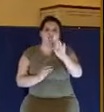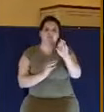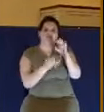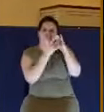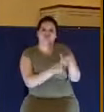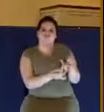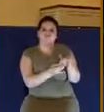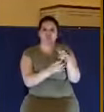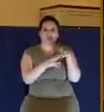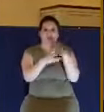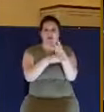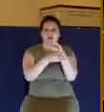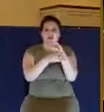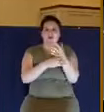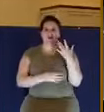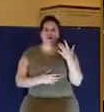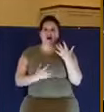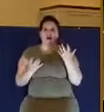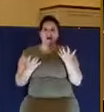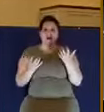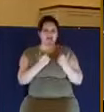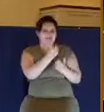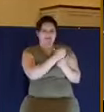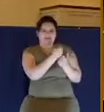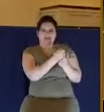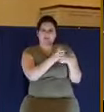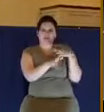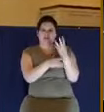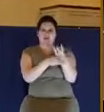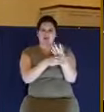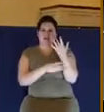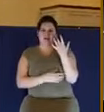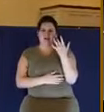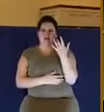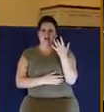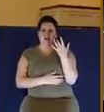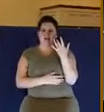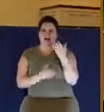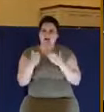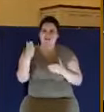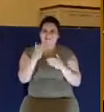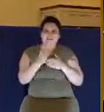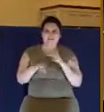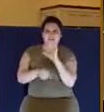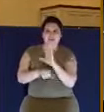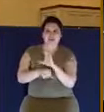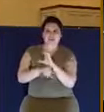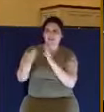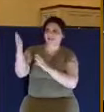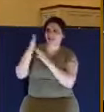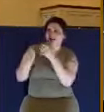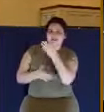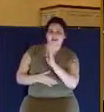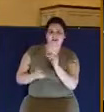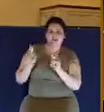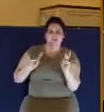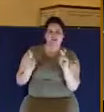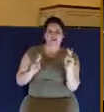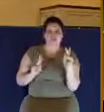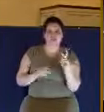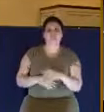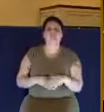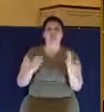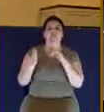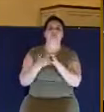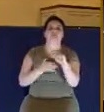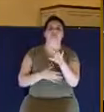do that? Why would you want to side with the spirit of the world against the church and against God's people? And then he says in verse